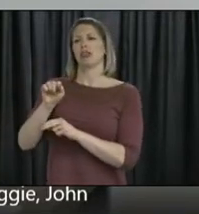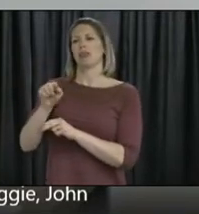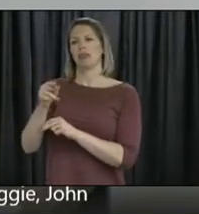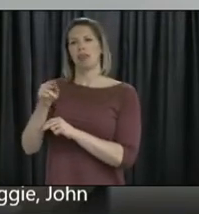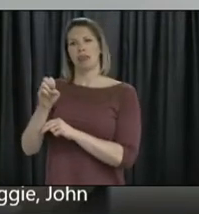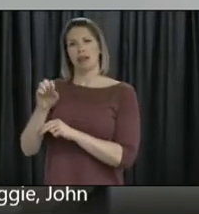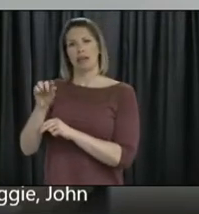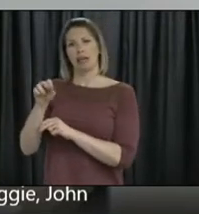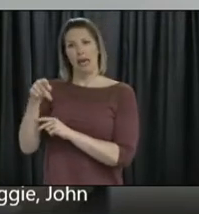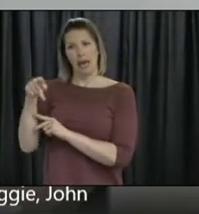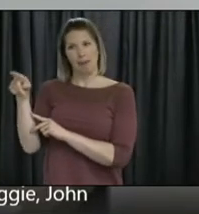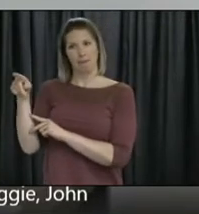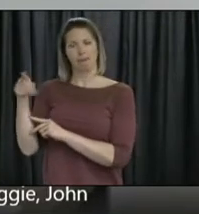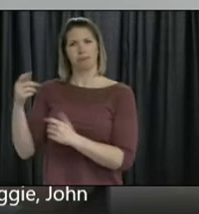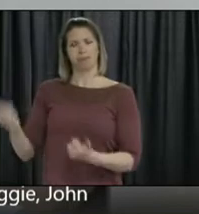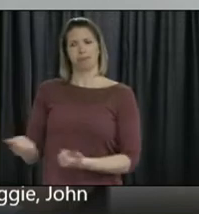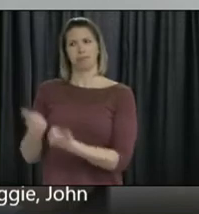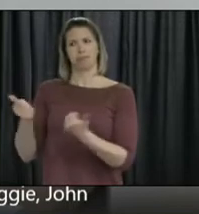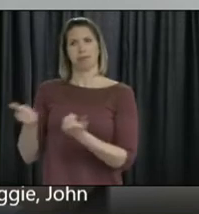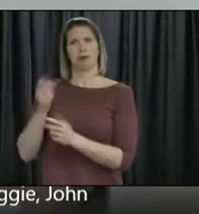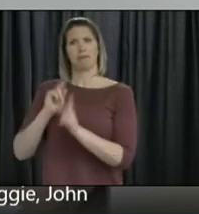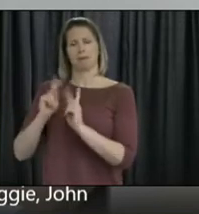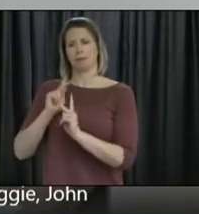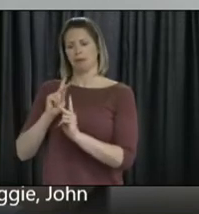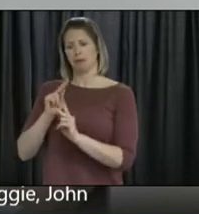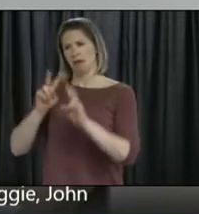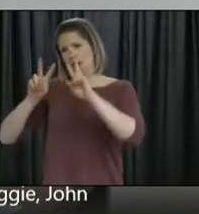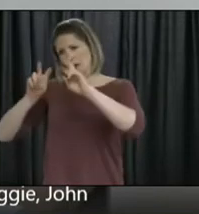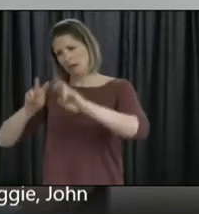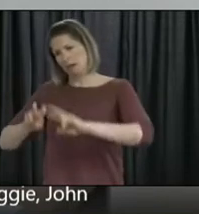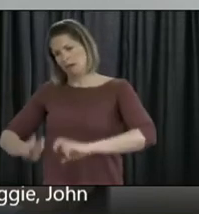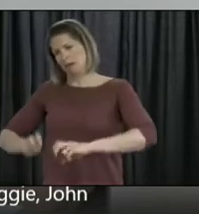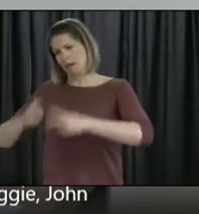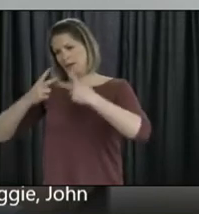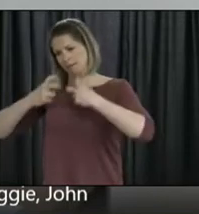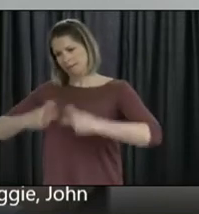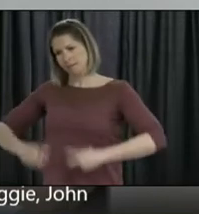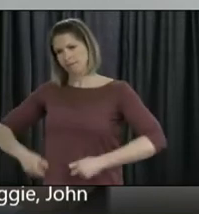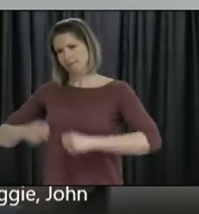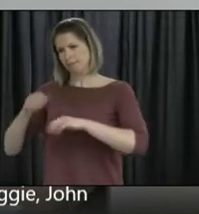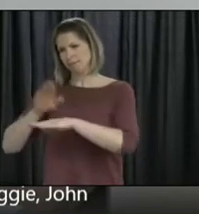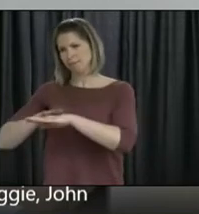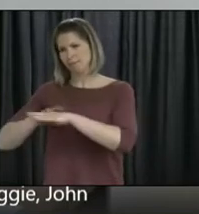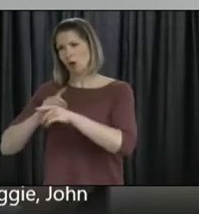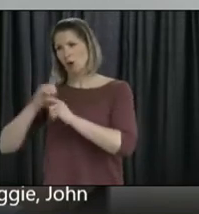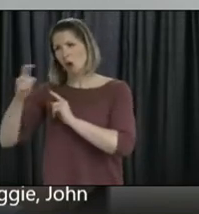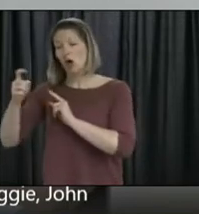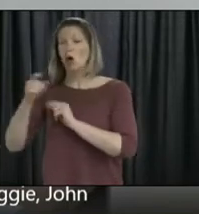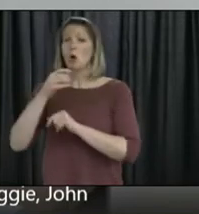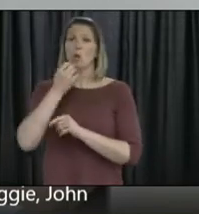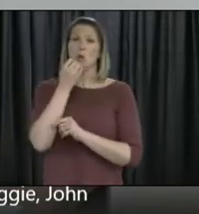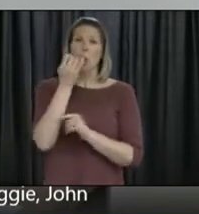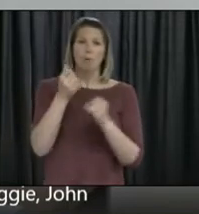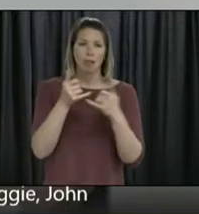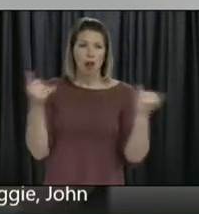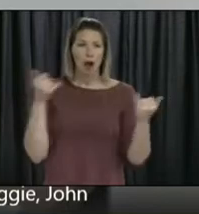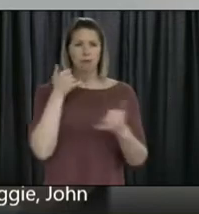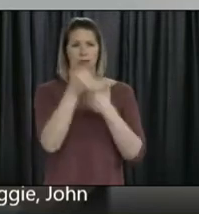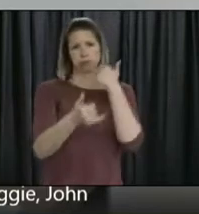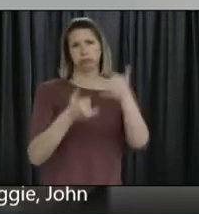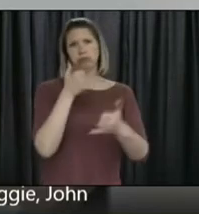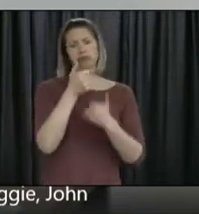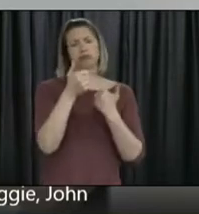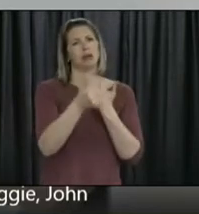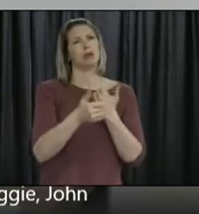hits to the website, or alternatively to Warm Line and Channel and these kind of things. But